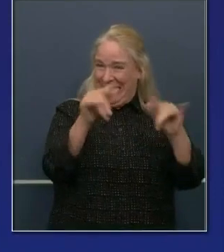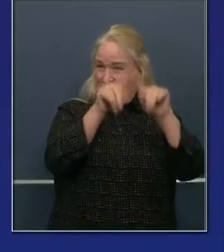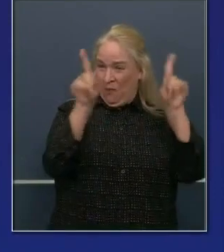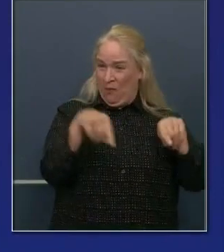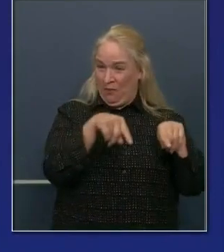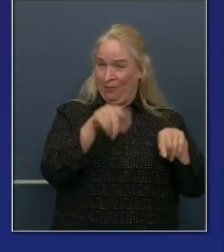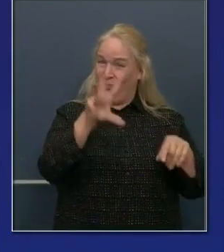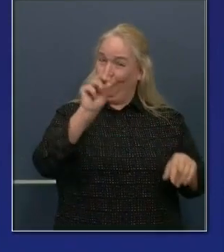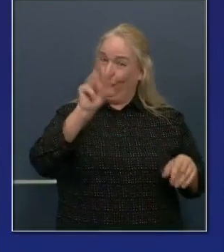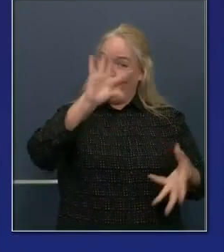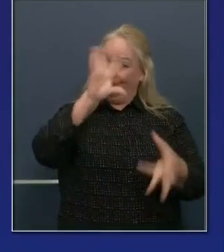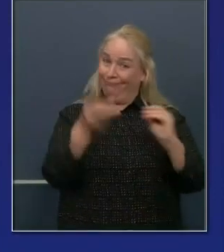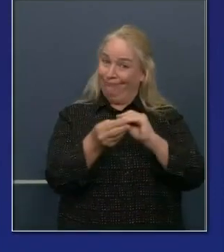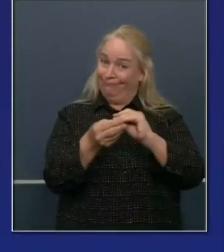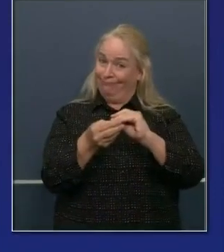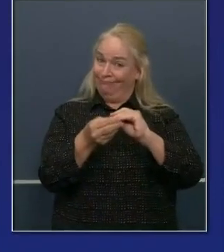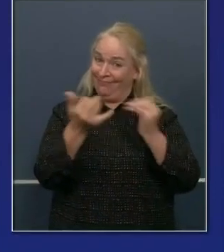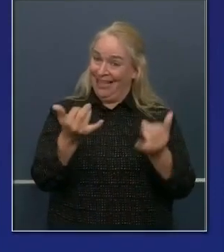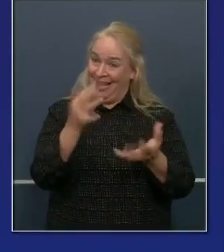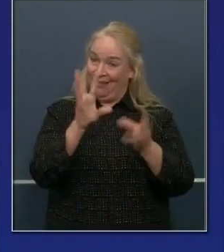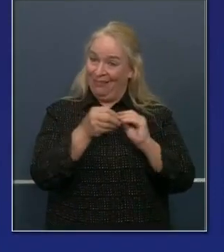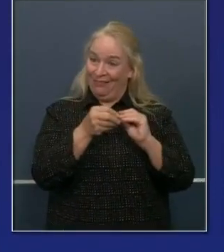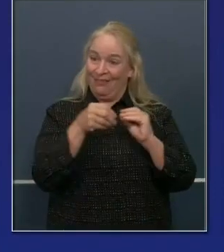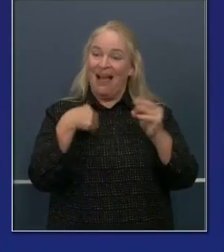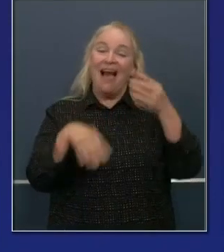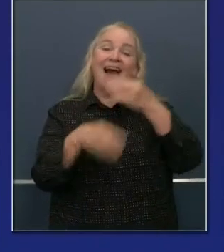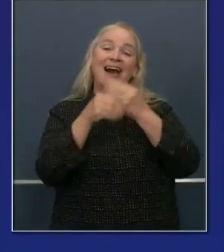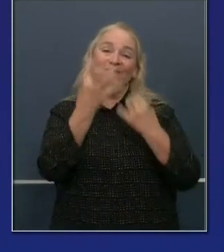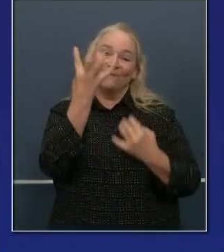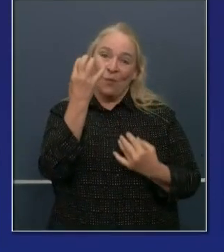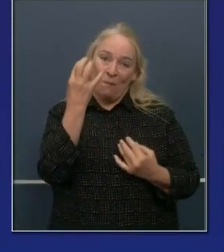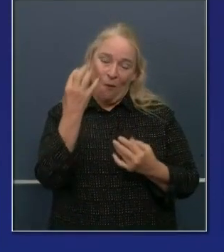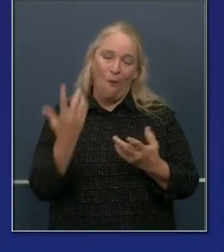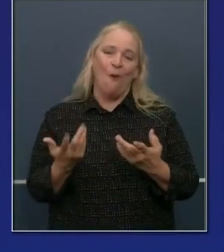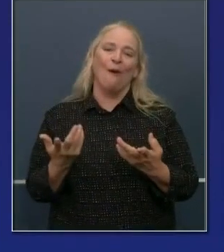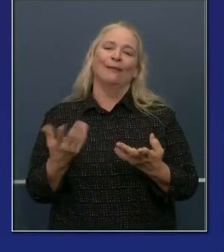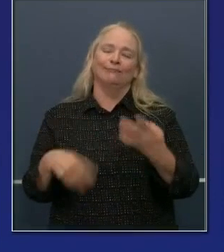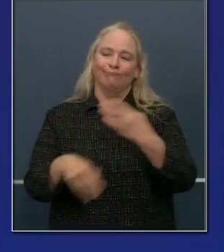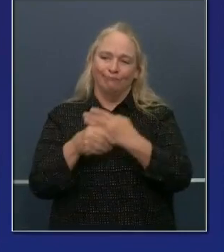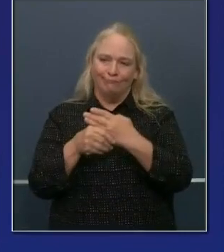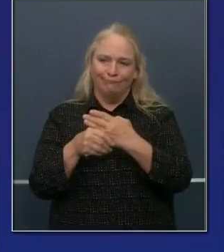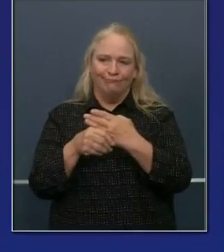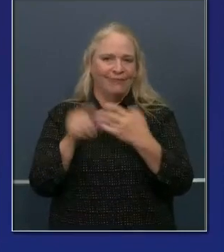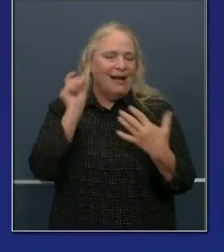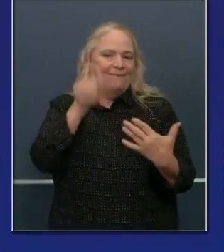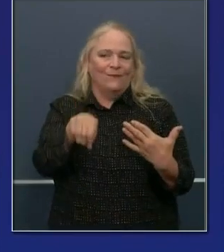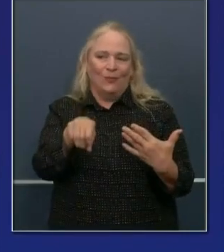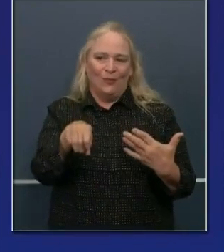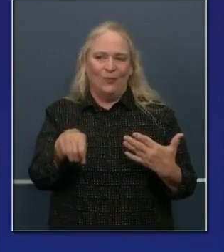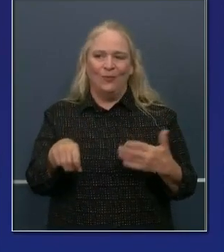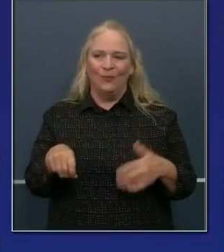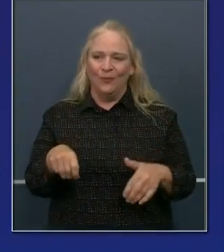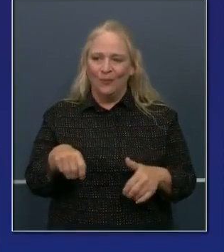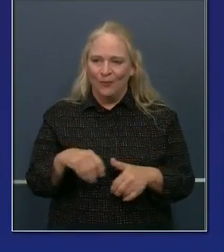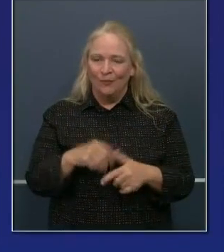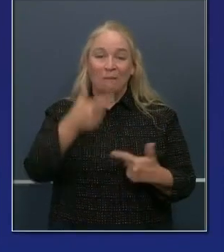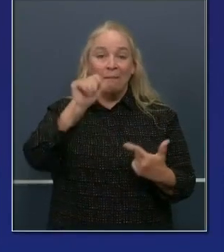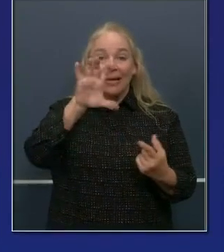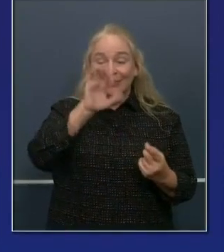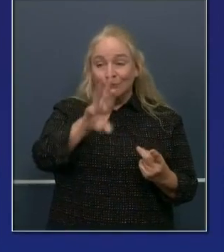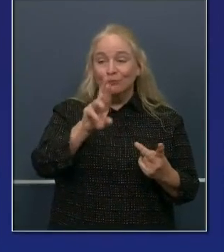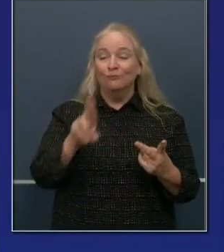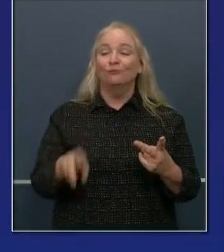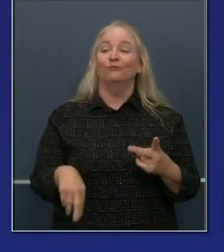We are today announcing four additional counties have come onto our list, Placer County, Sonoma, Sutter, and